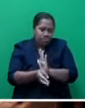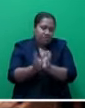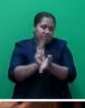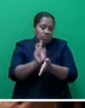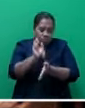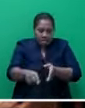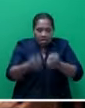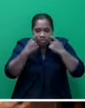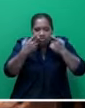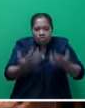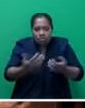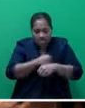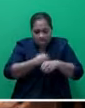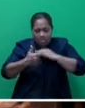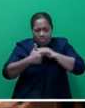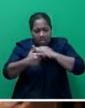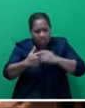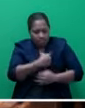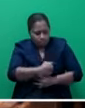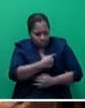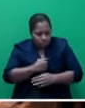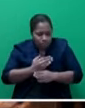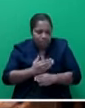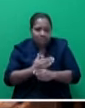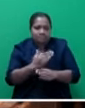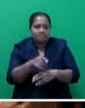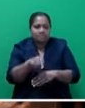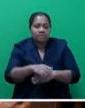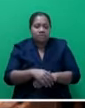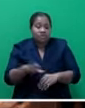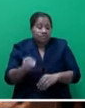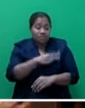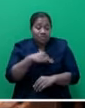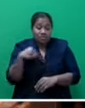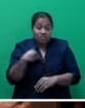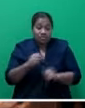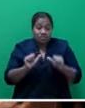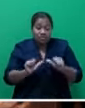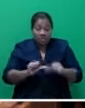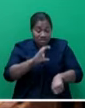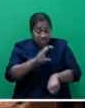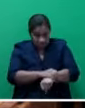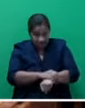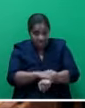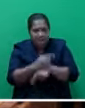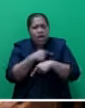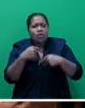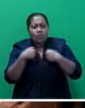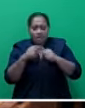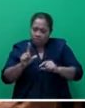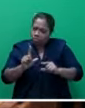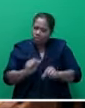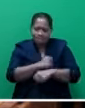level of commitment, Mr. Speaker Sir. From the Ministry of Defence and of course the Police, we are doing our